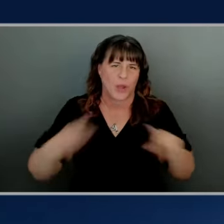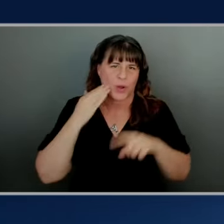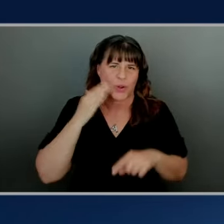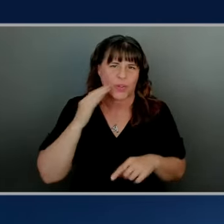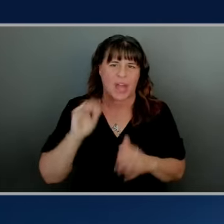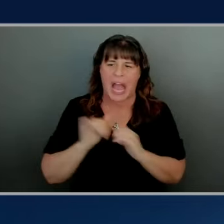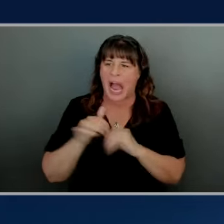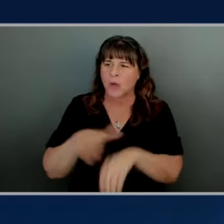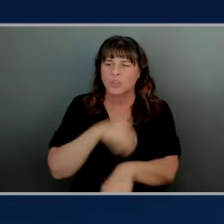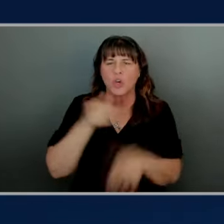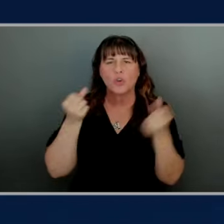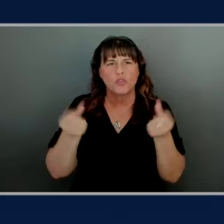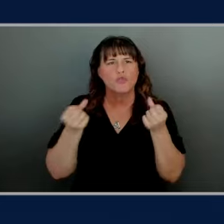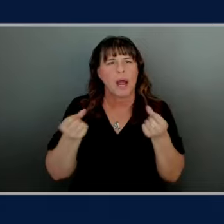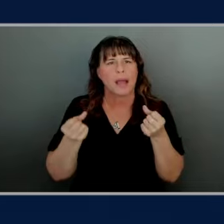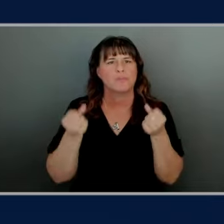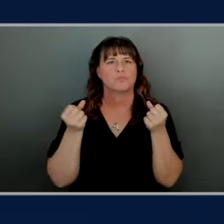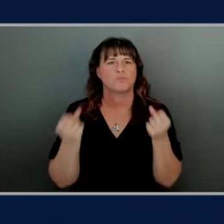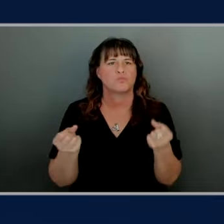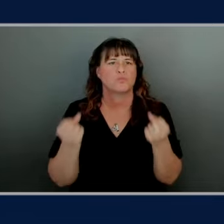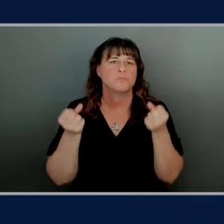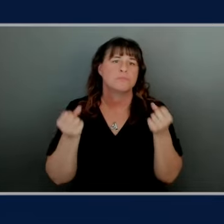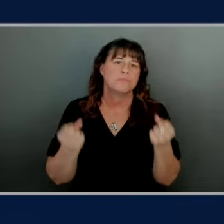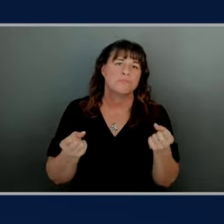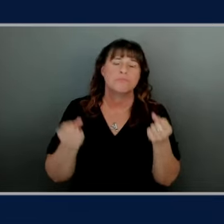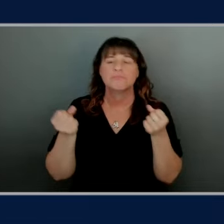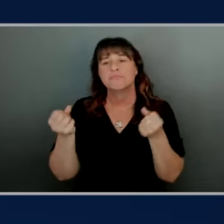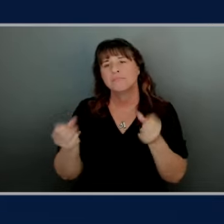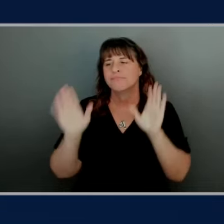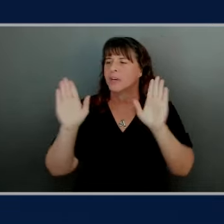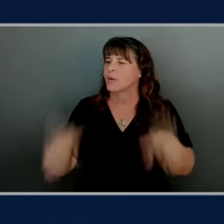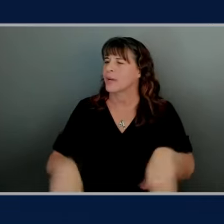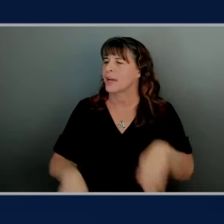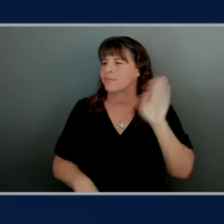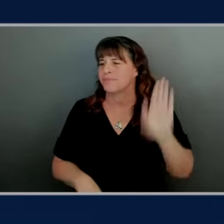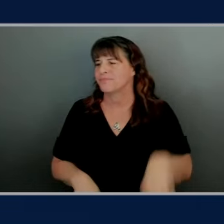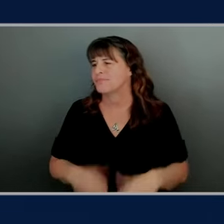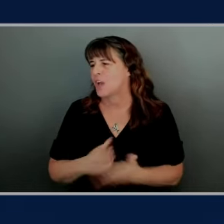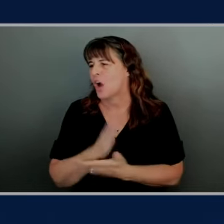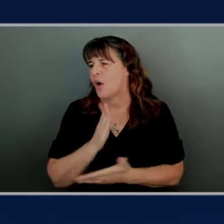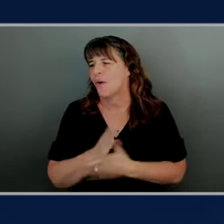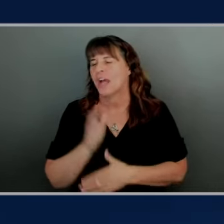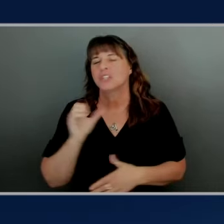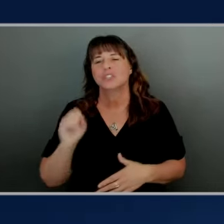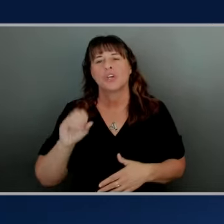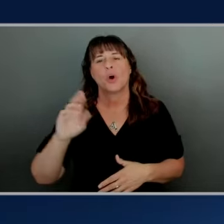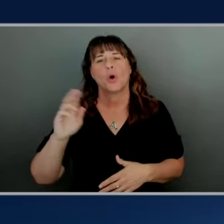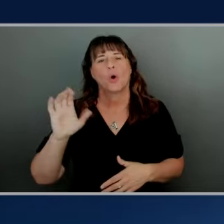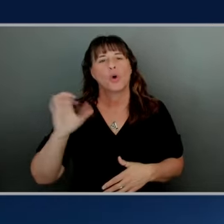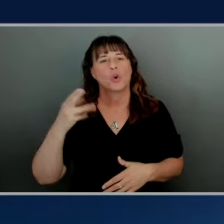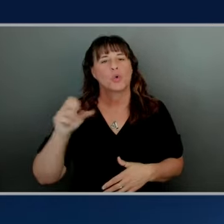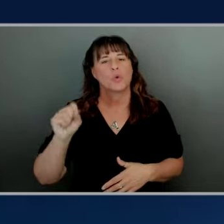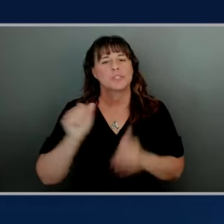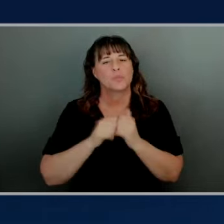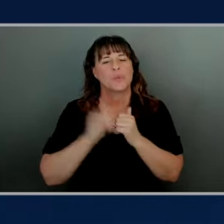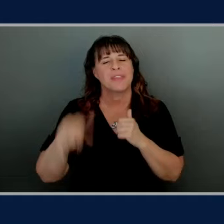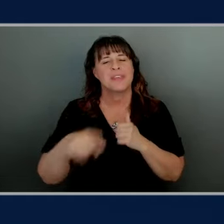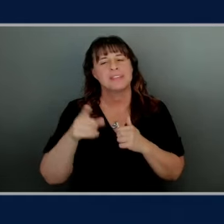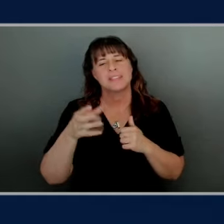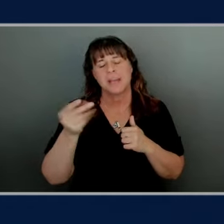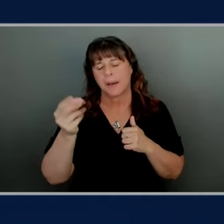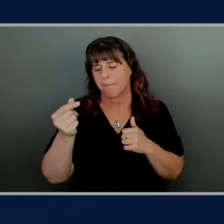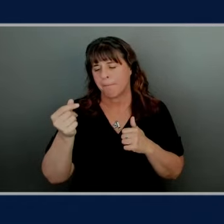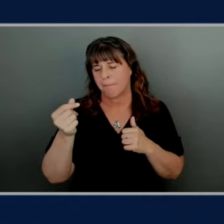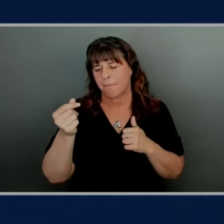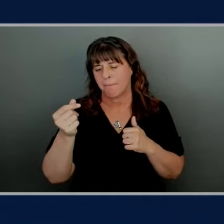okay all right so look Chris with with this uh with this